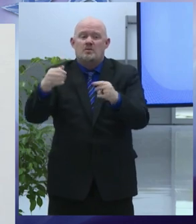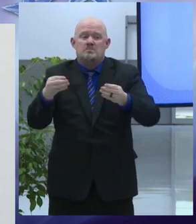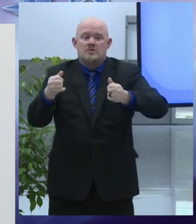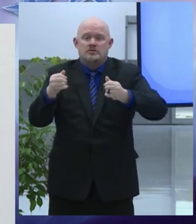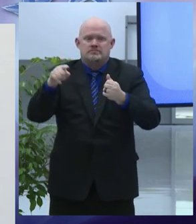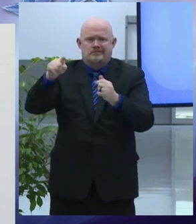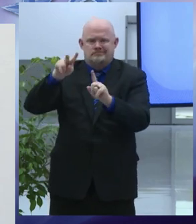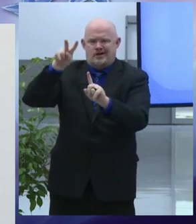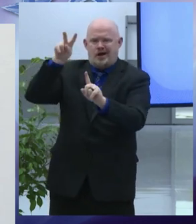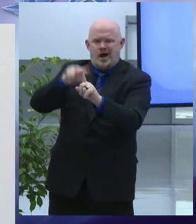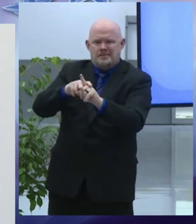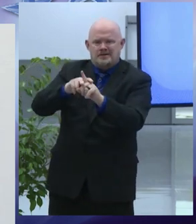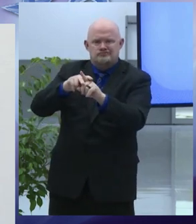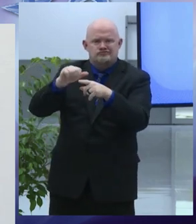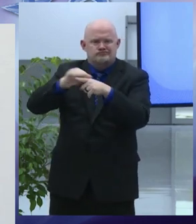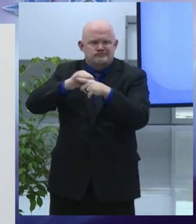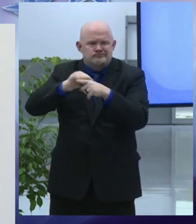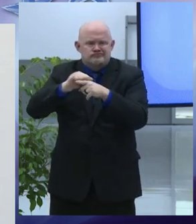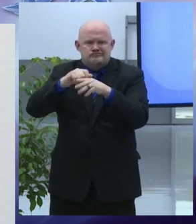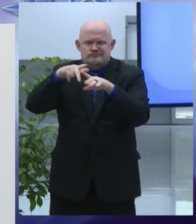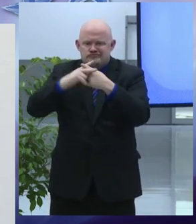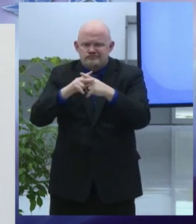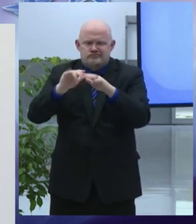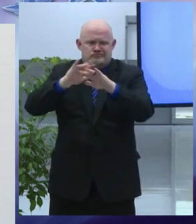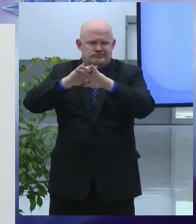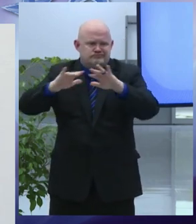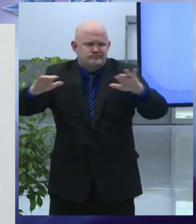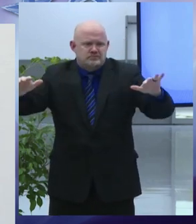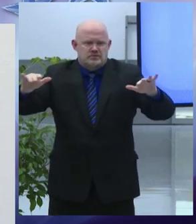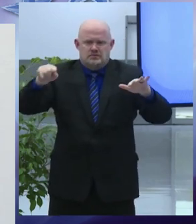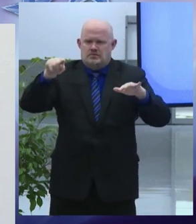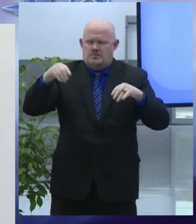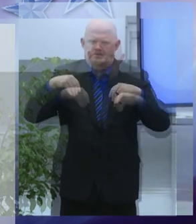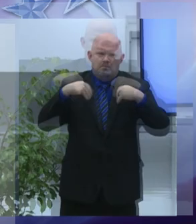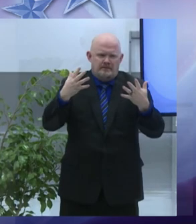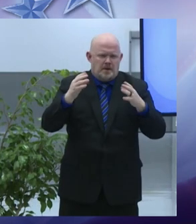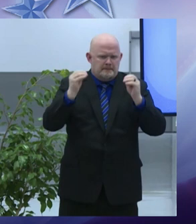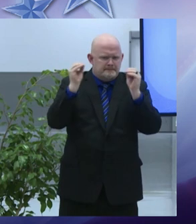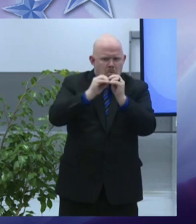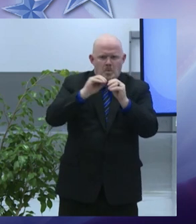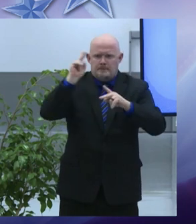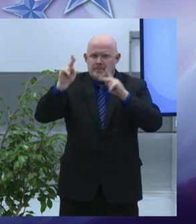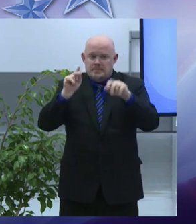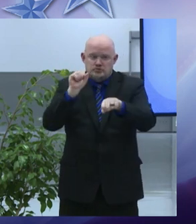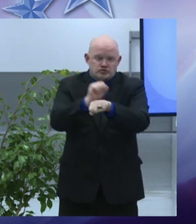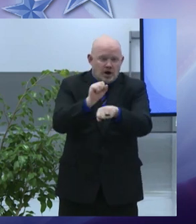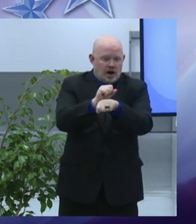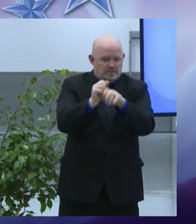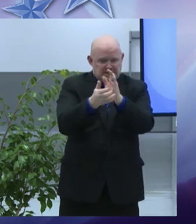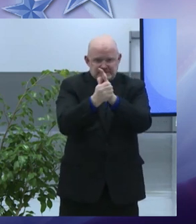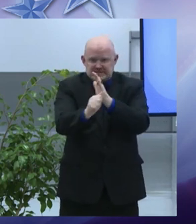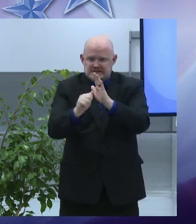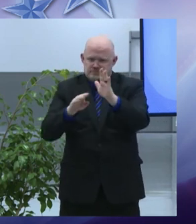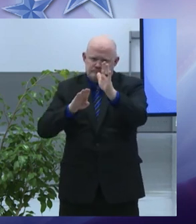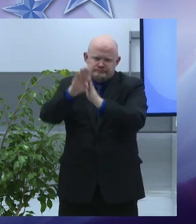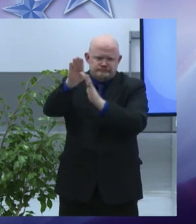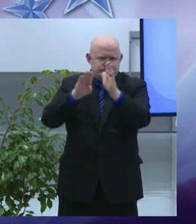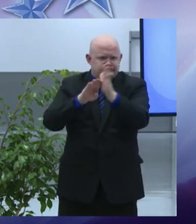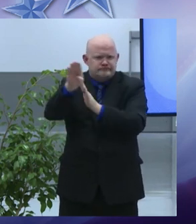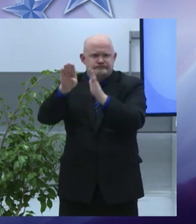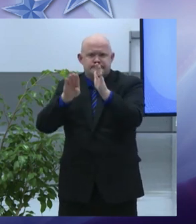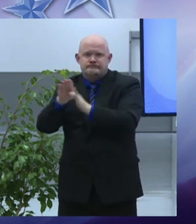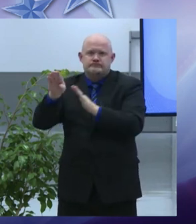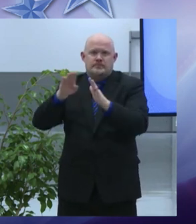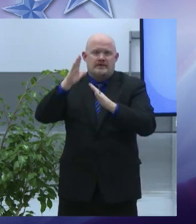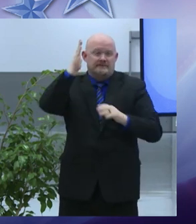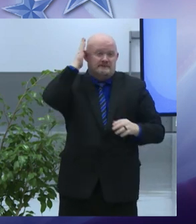manufacturing center providing more people with the skills they need to get good jobs and careers in growing industry sectors and trades